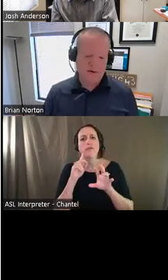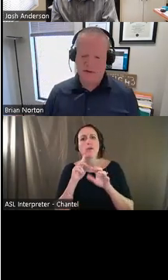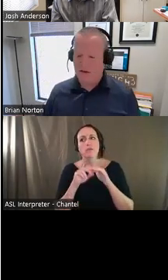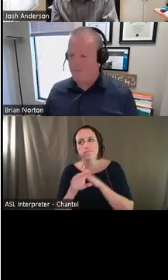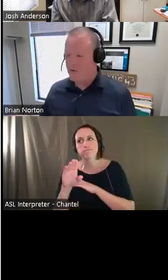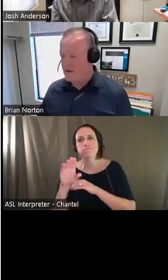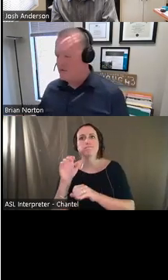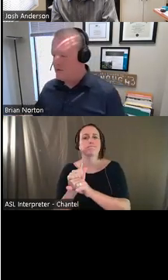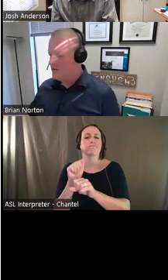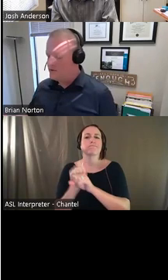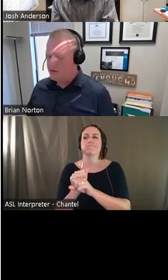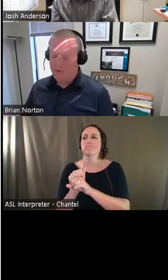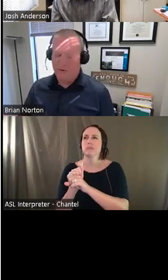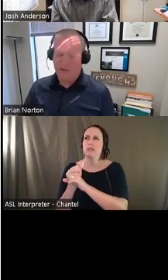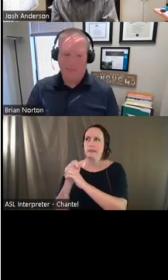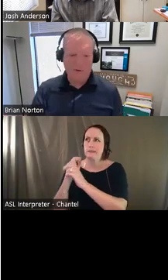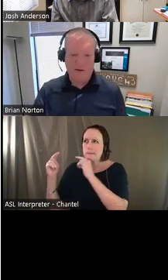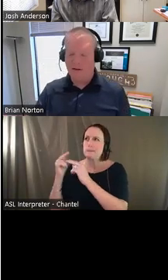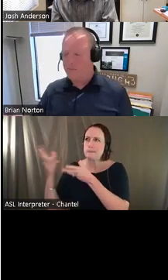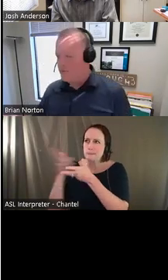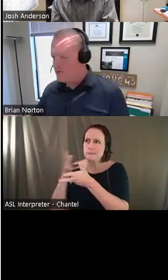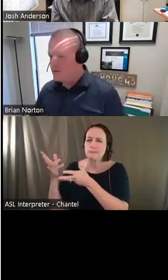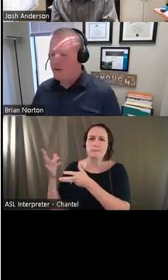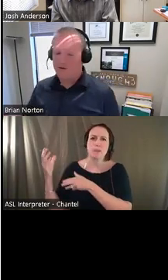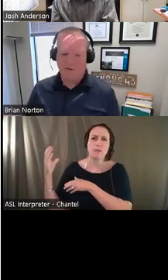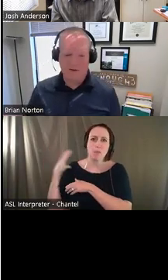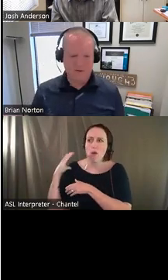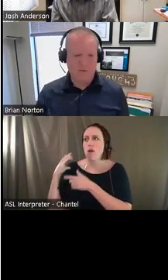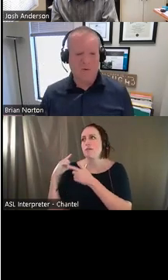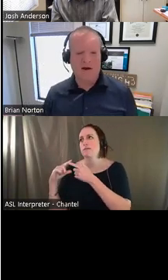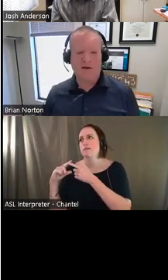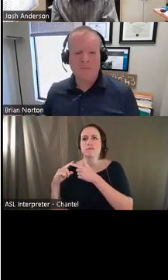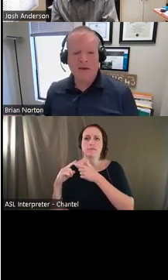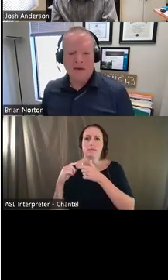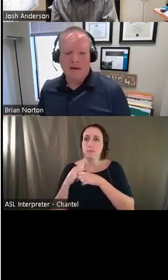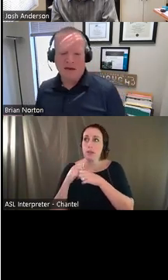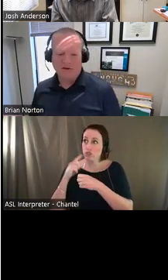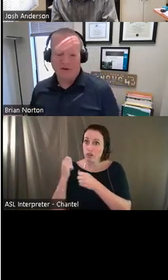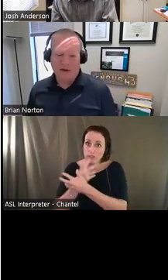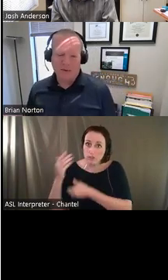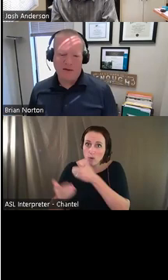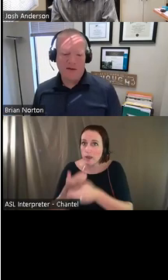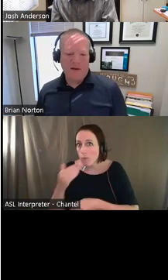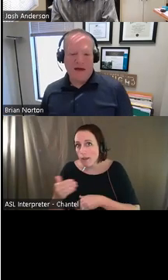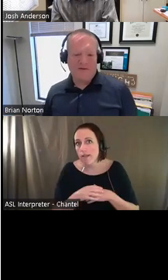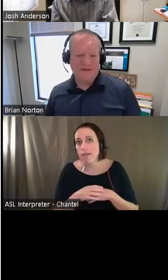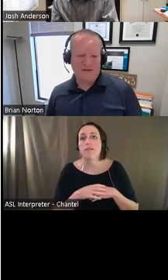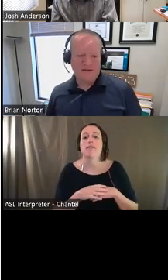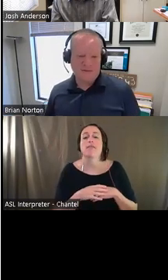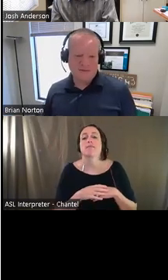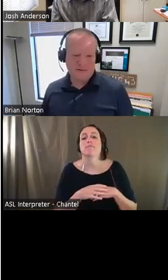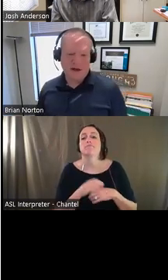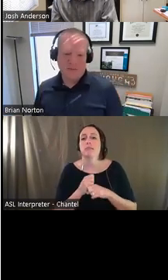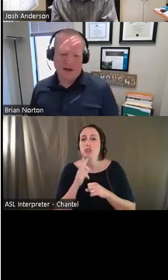employers and kind of working out that relationship between the employee and the employer and making sure things are going well and making sure that we have a